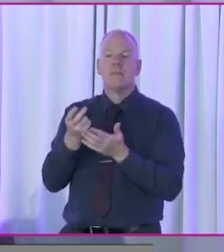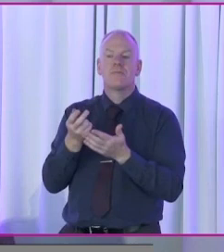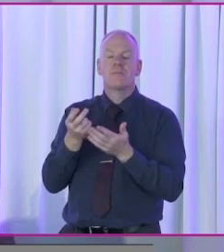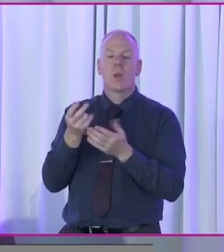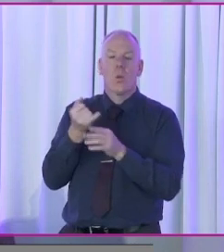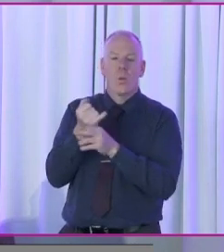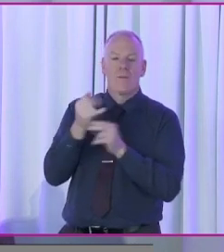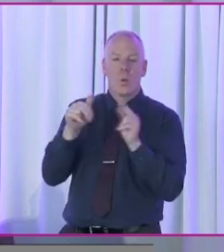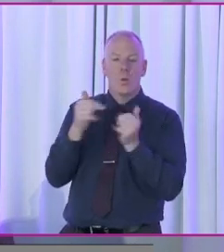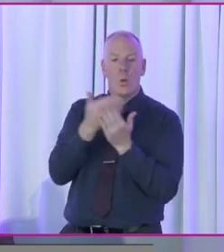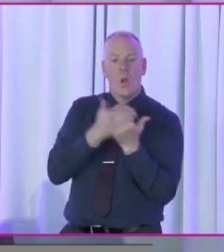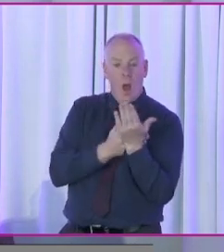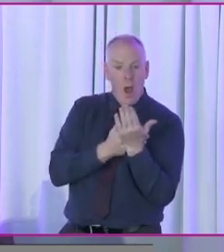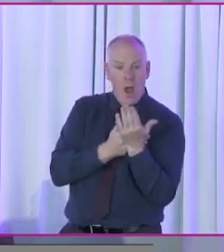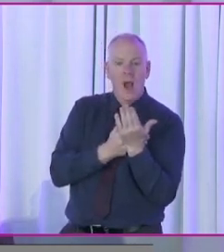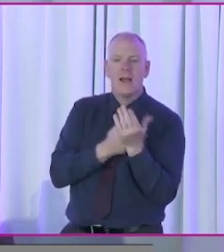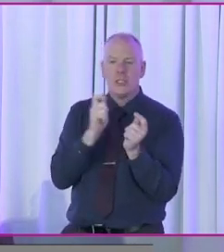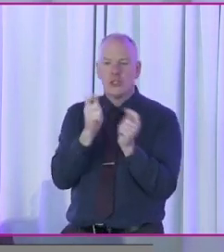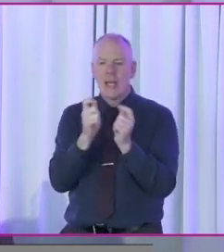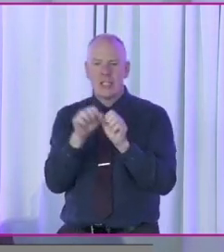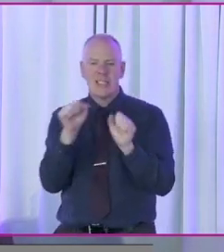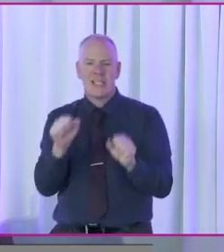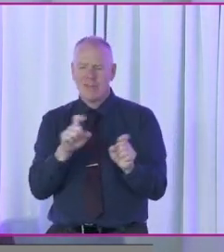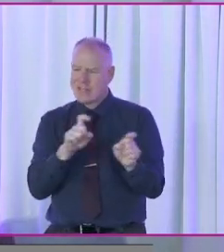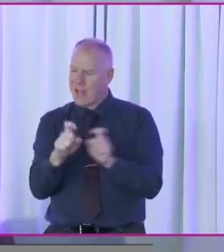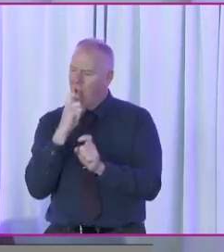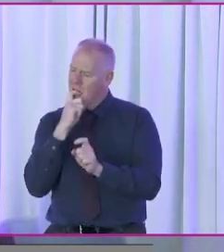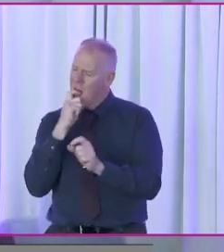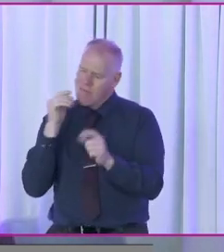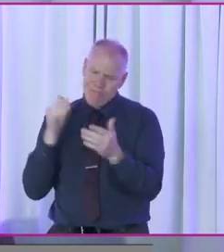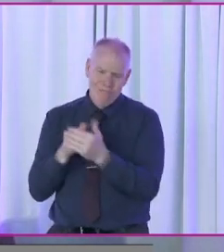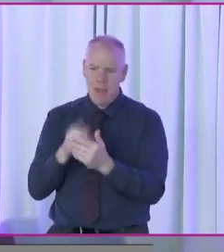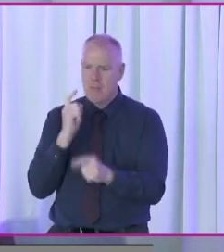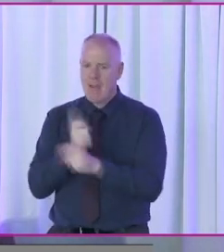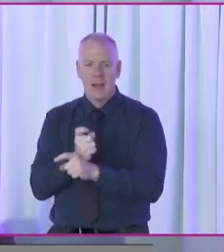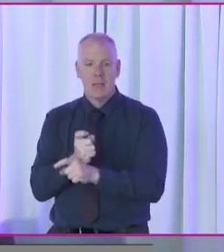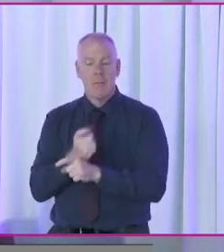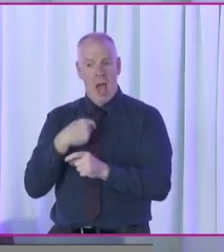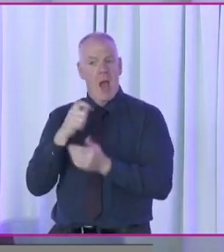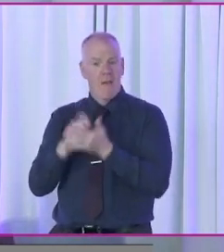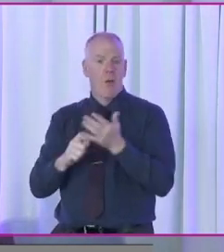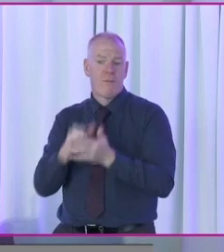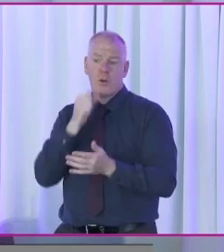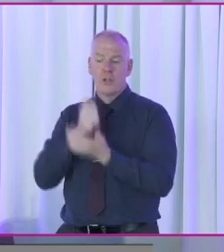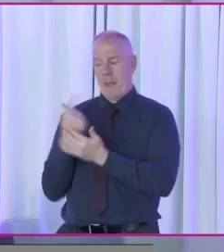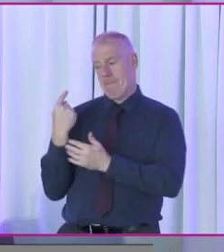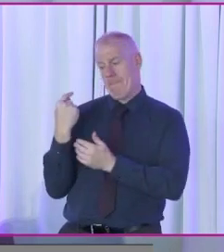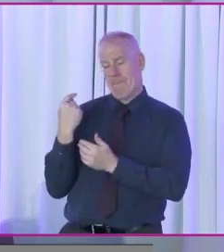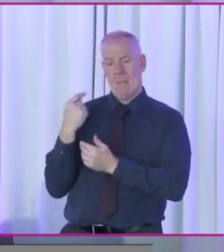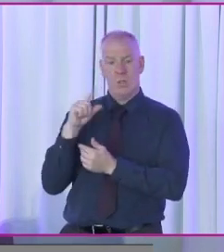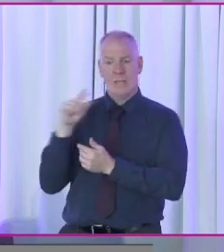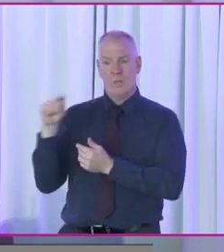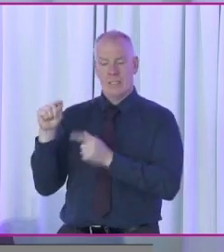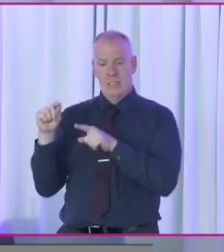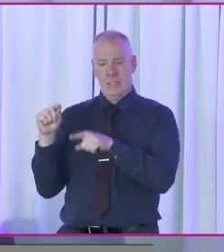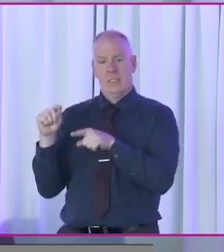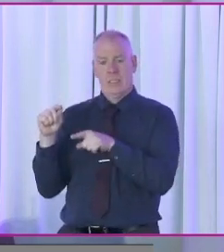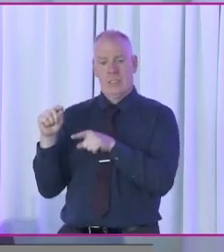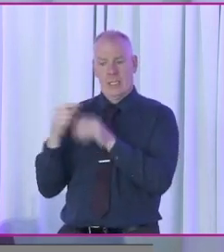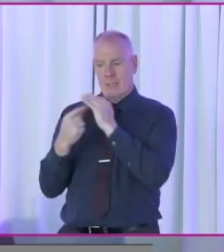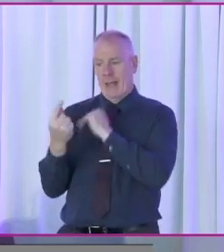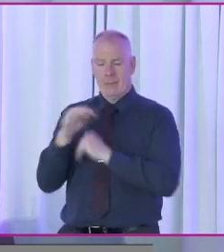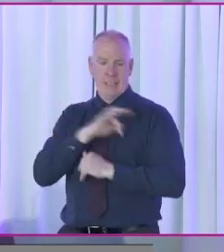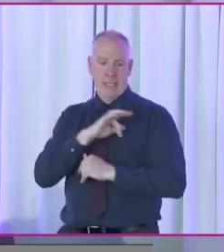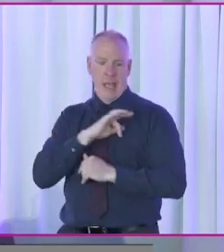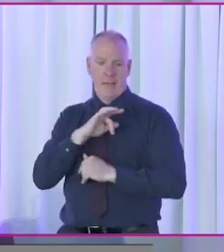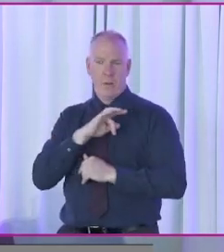is to tweak the system, because it's so bad still. But I was able to vote for the first time independently in,